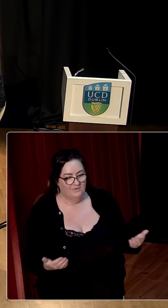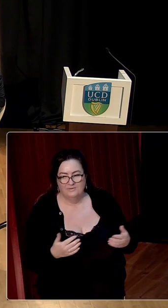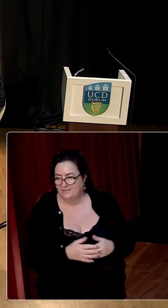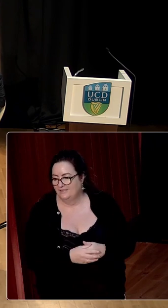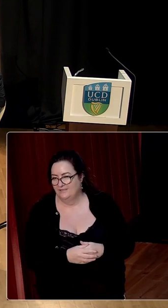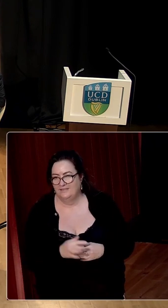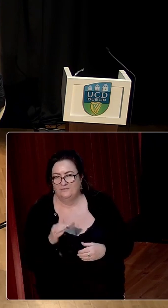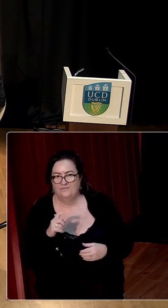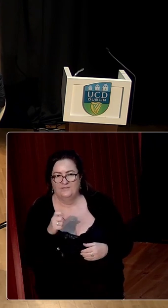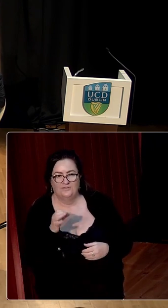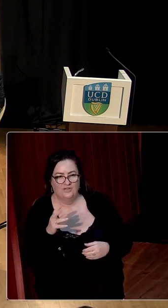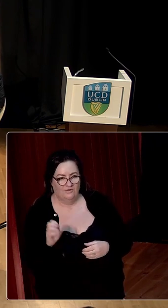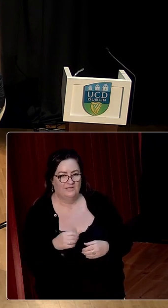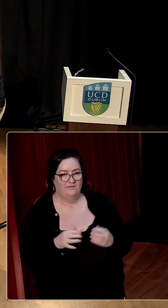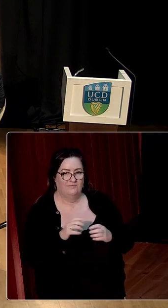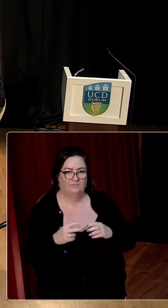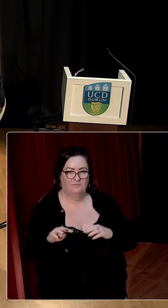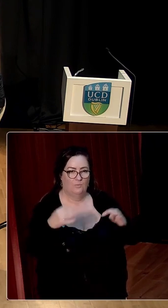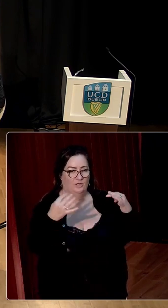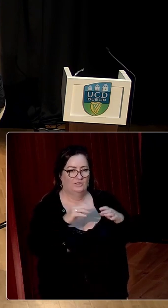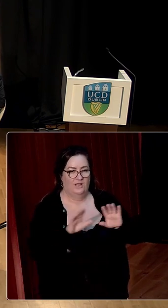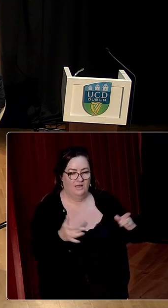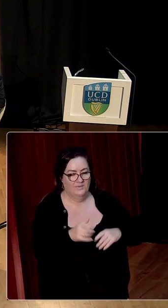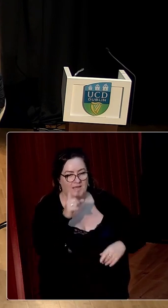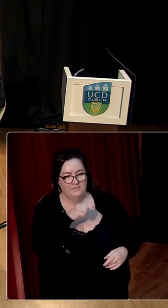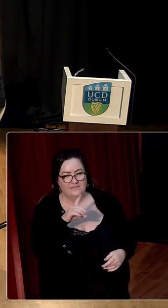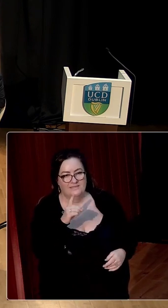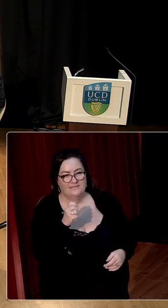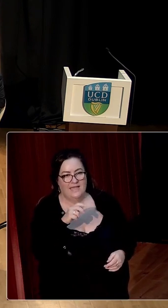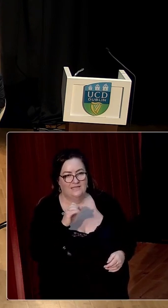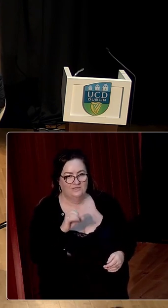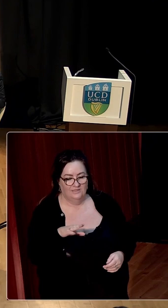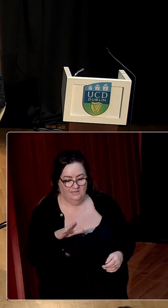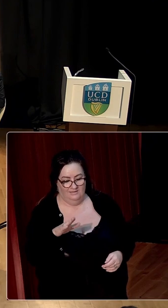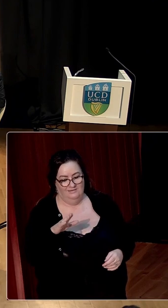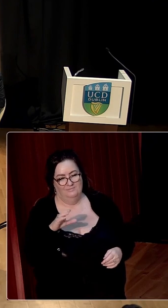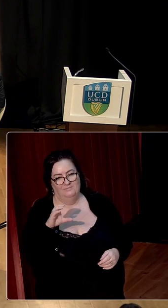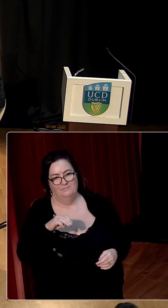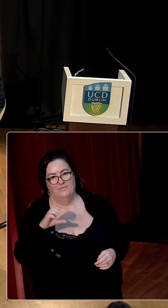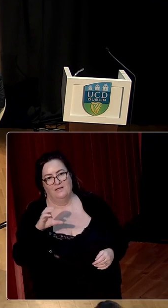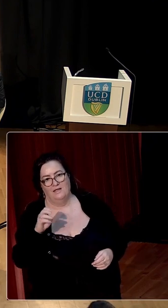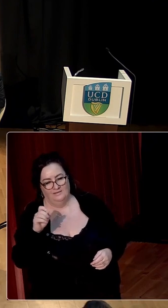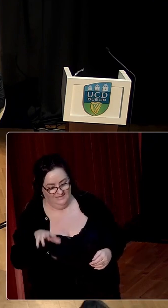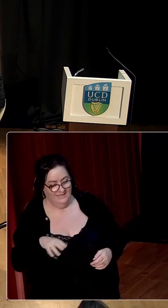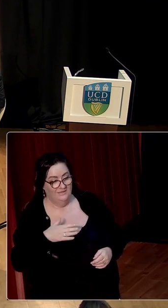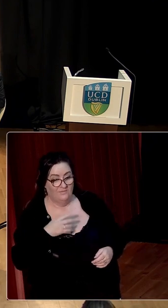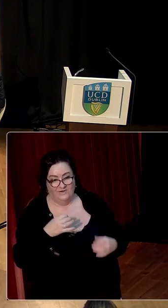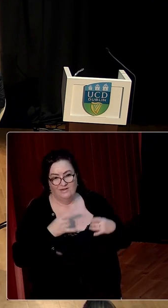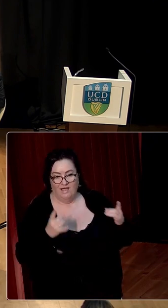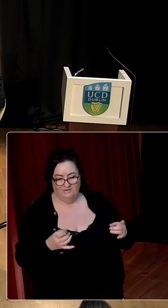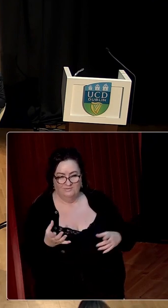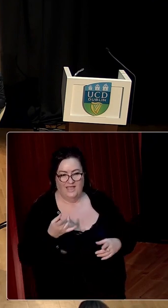Hello everyone, I'm here. I've been here Leachlan Disparagta and I've been here